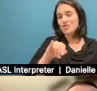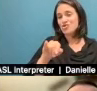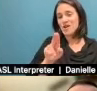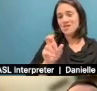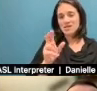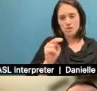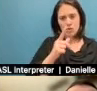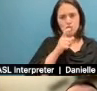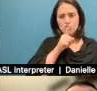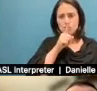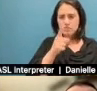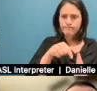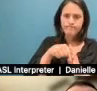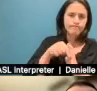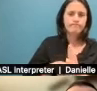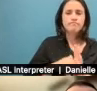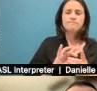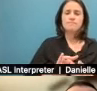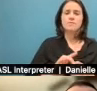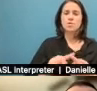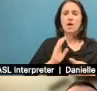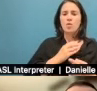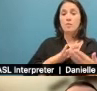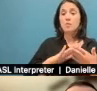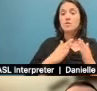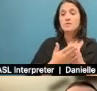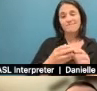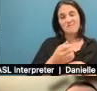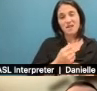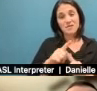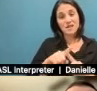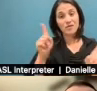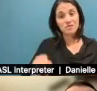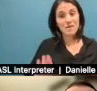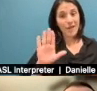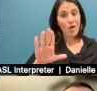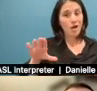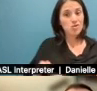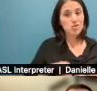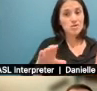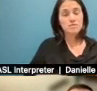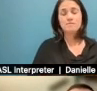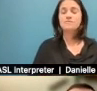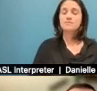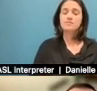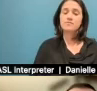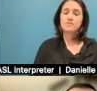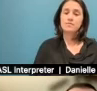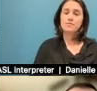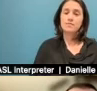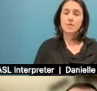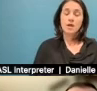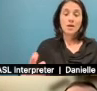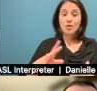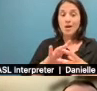so it makes a big, it makes a big, big difference, you know? So I would say the relationship really,